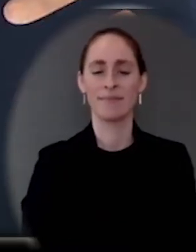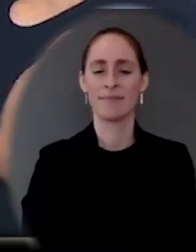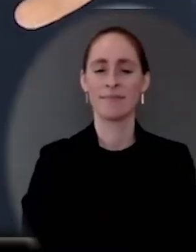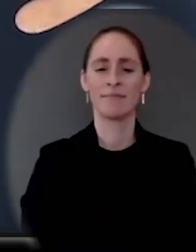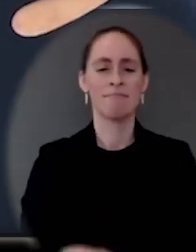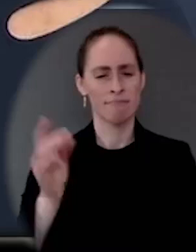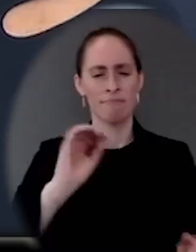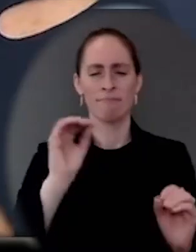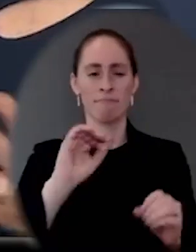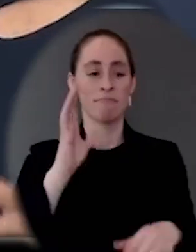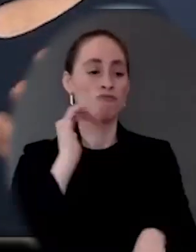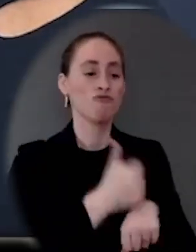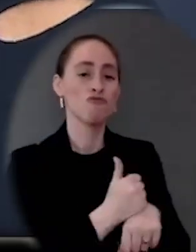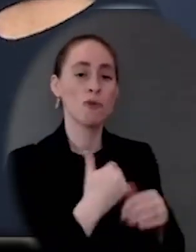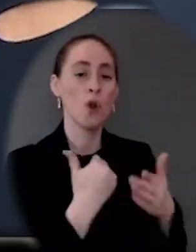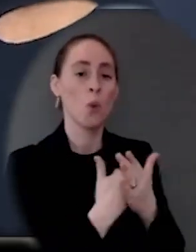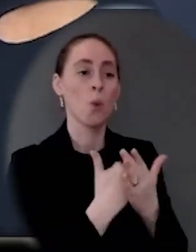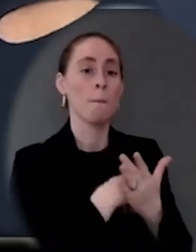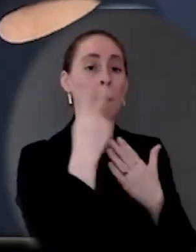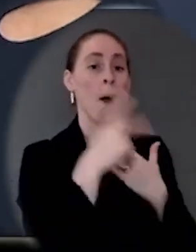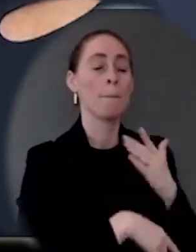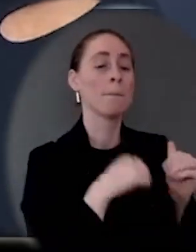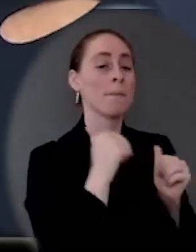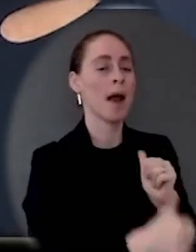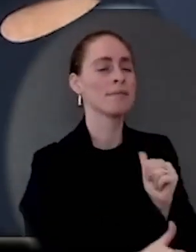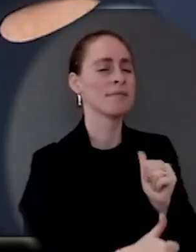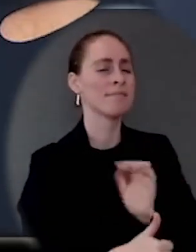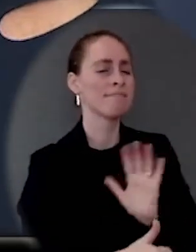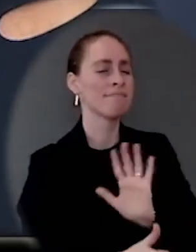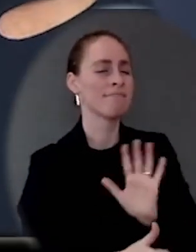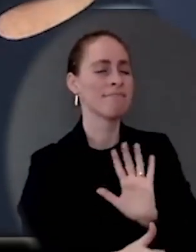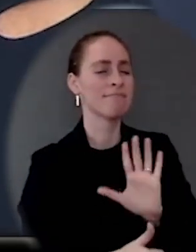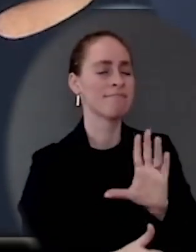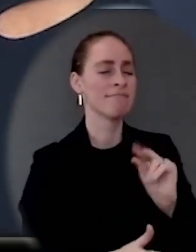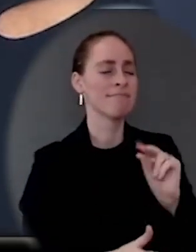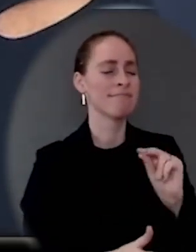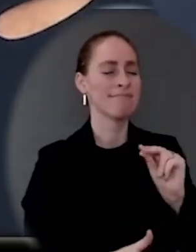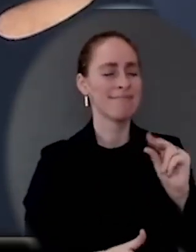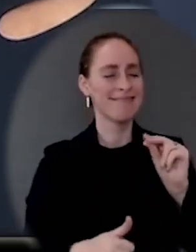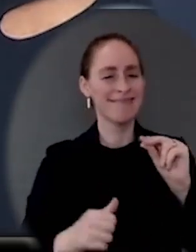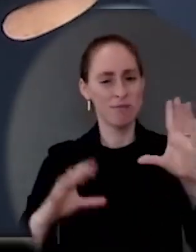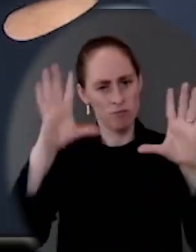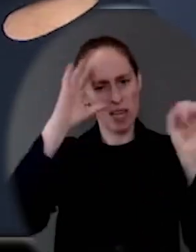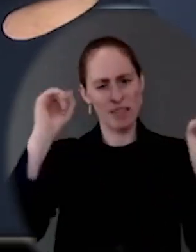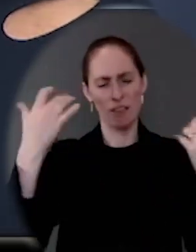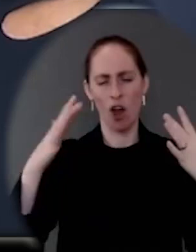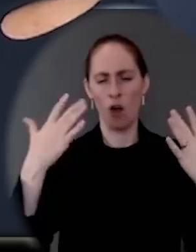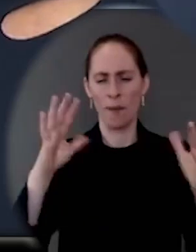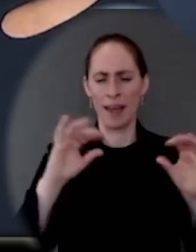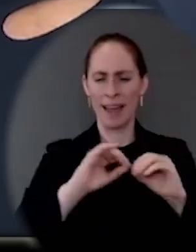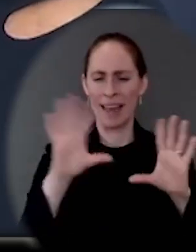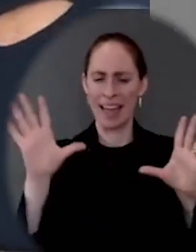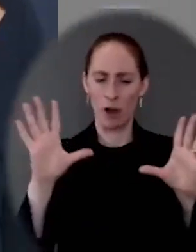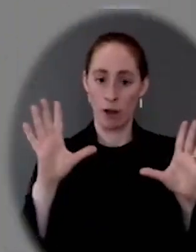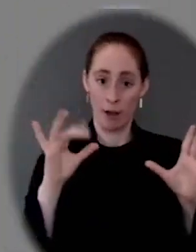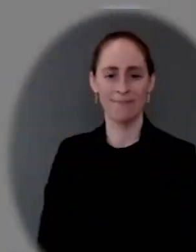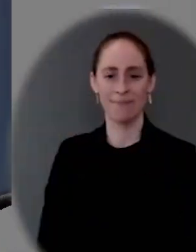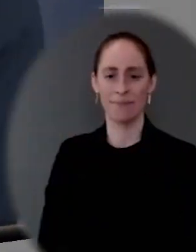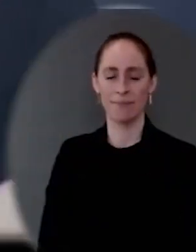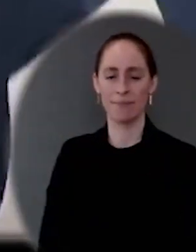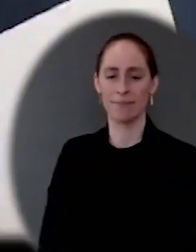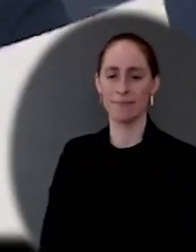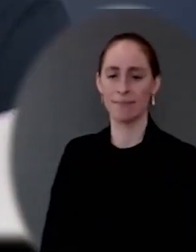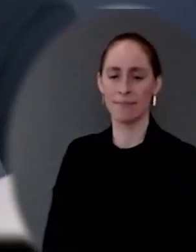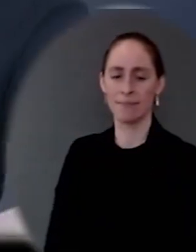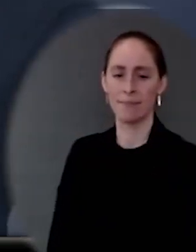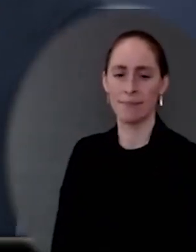vehicle would be. But again, the President has been clear about his intention to pay for these programs. And so that's one of the reasons why this is so disingenuous. The talked